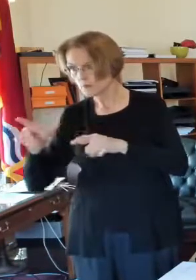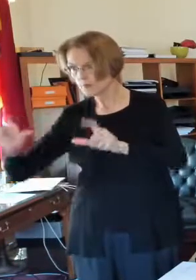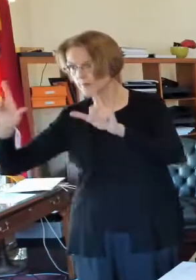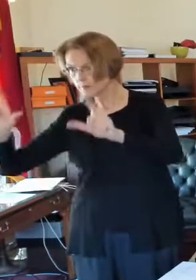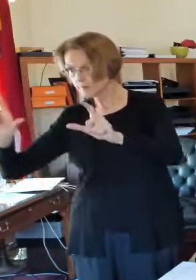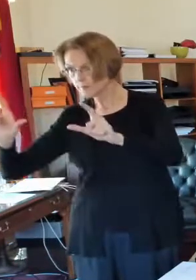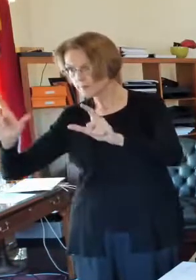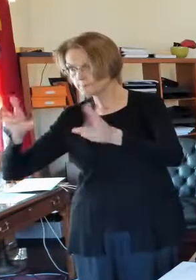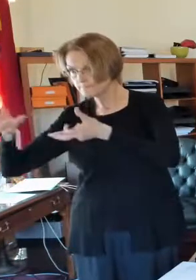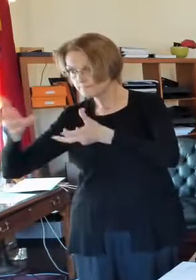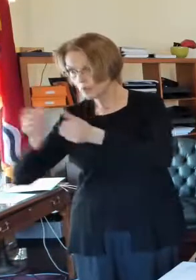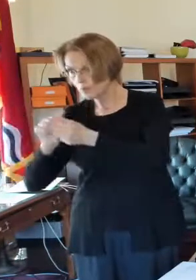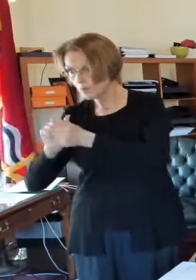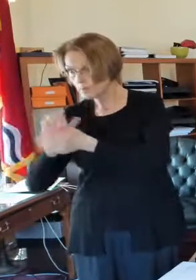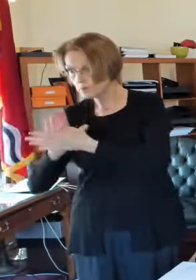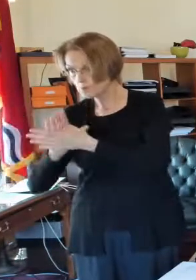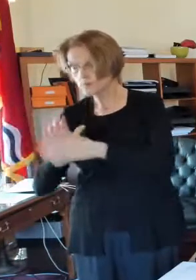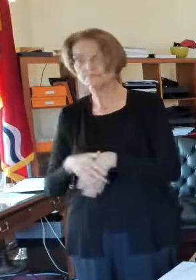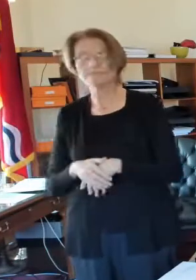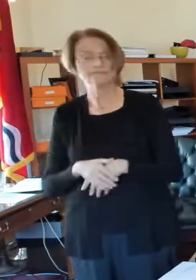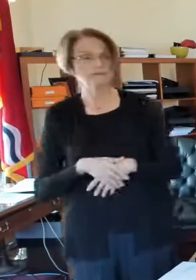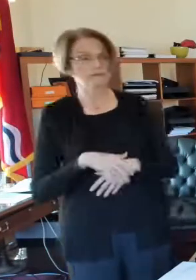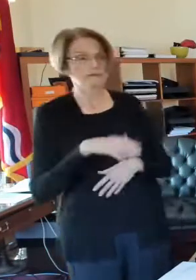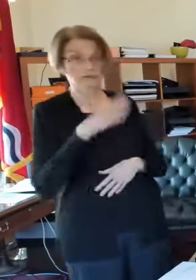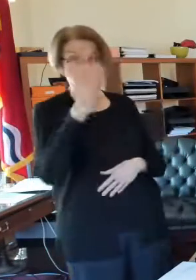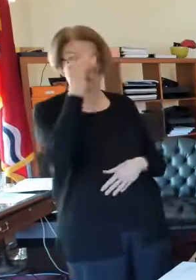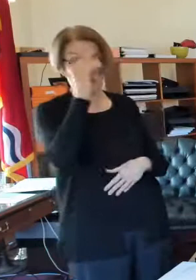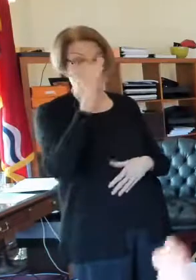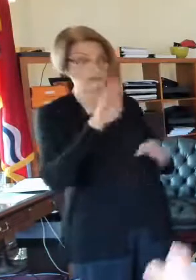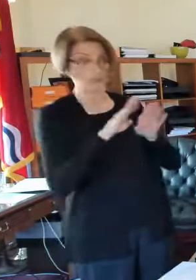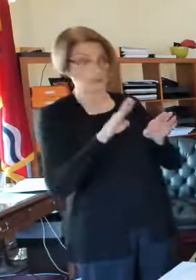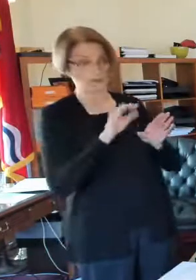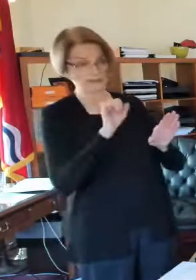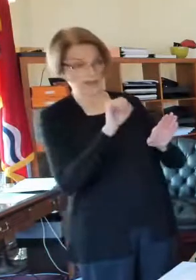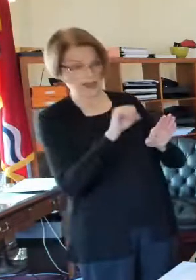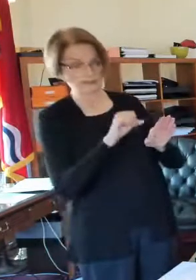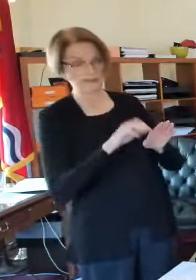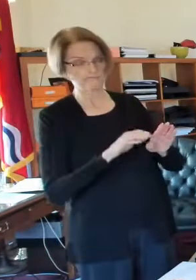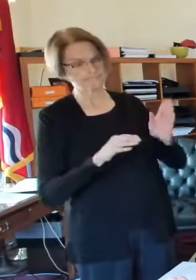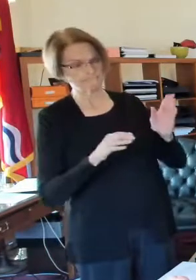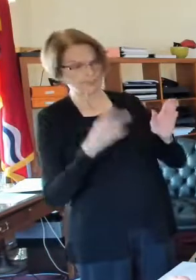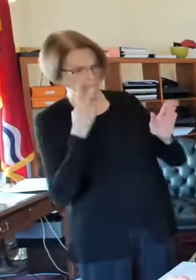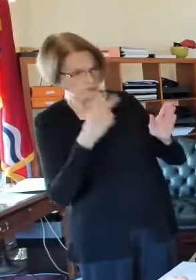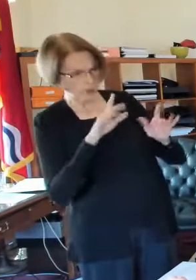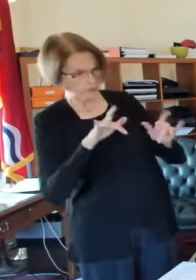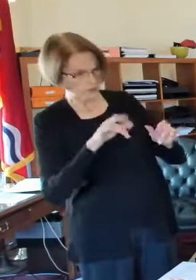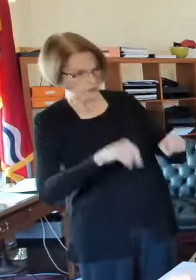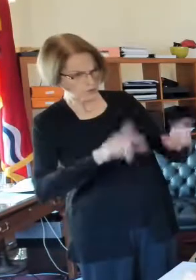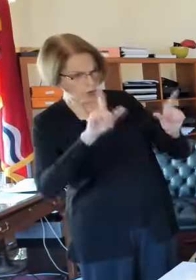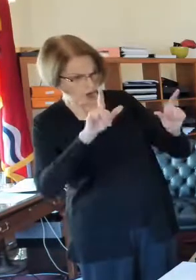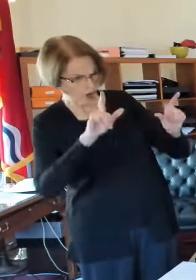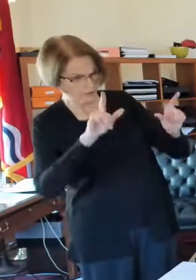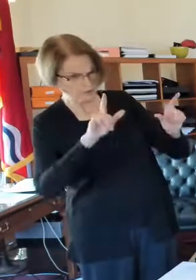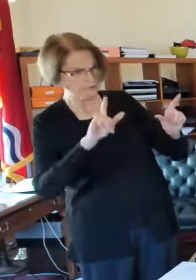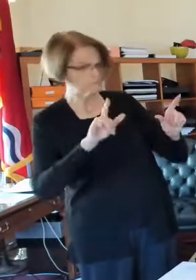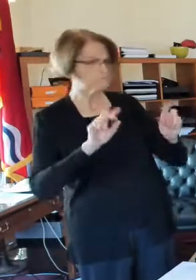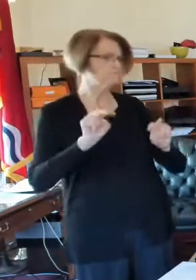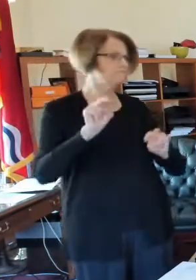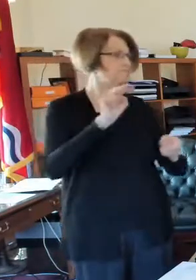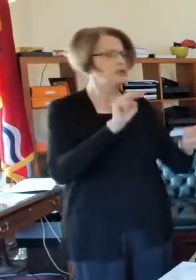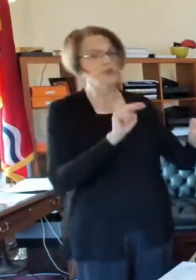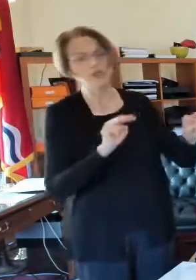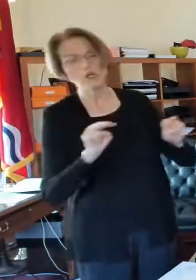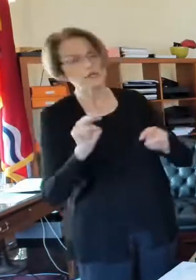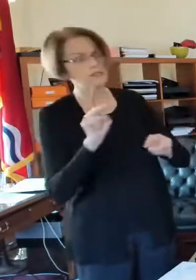He knocked on the little boy's door and he saw the computer was on. He looked in the room